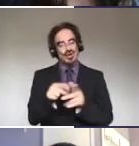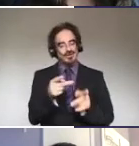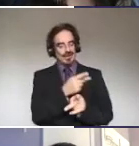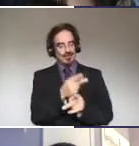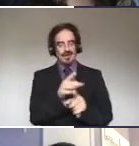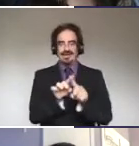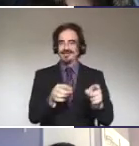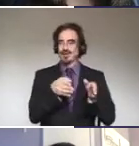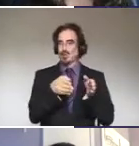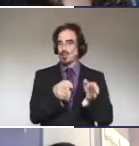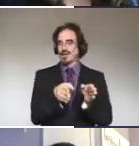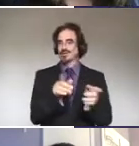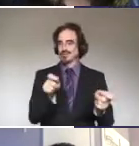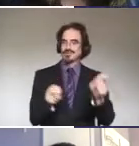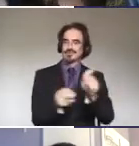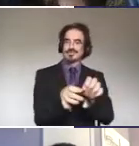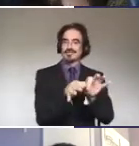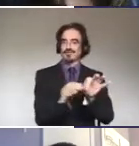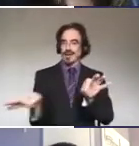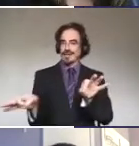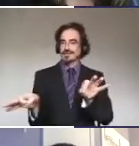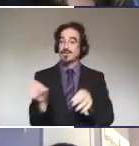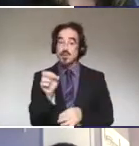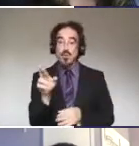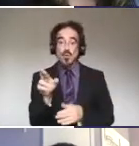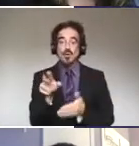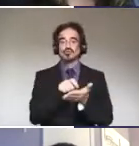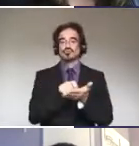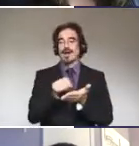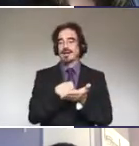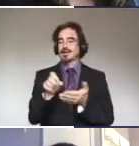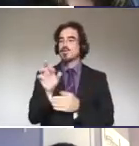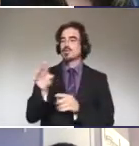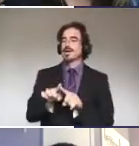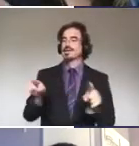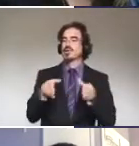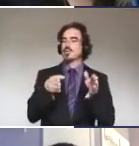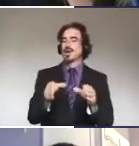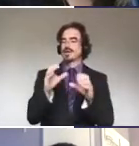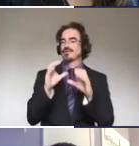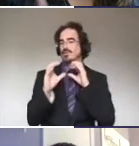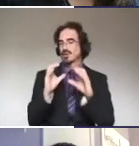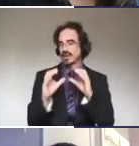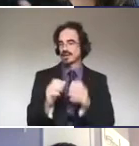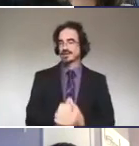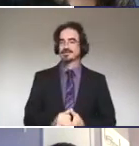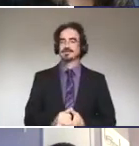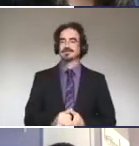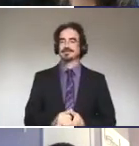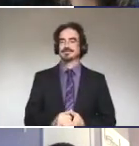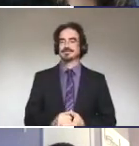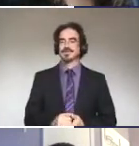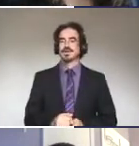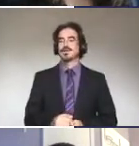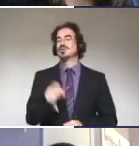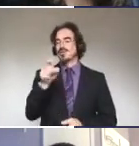of saying it, rephrasing it, or writing it, or another way of communicating the information. It's just, you have to be part